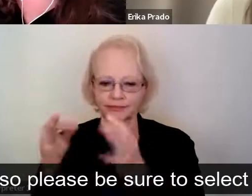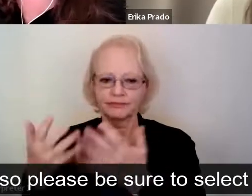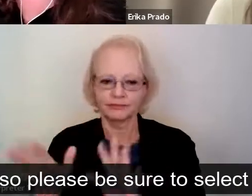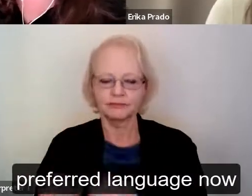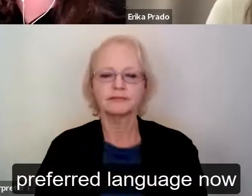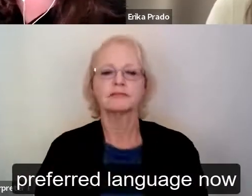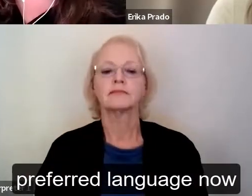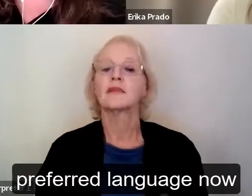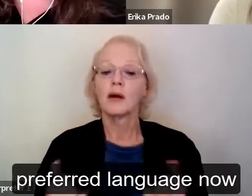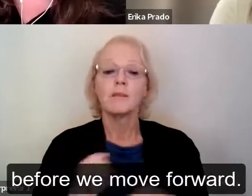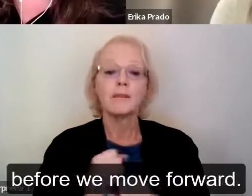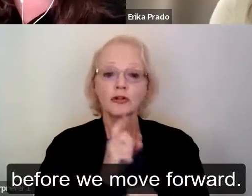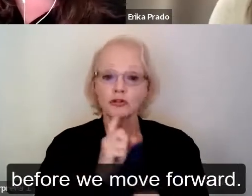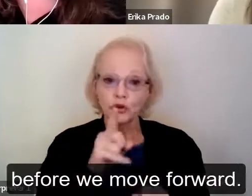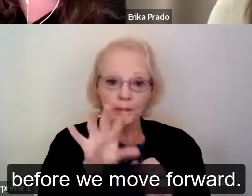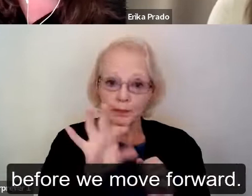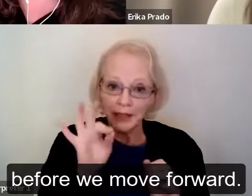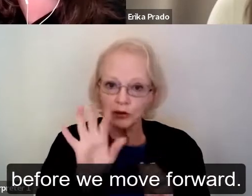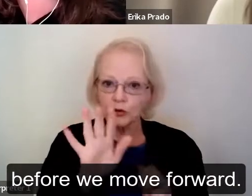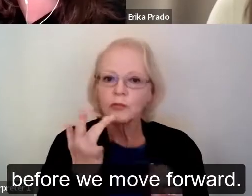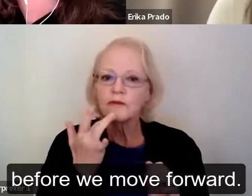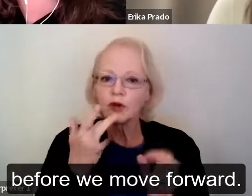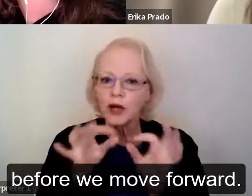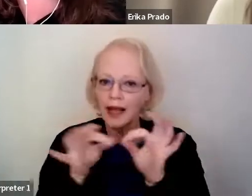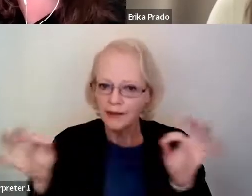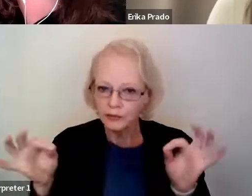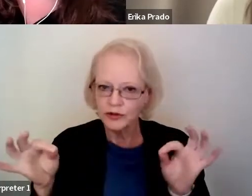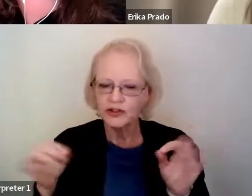your preferred language now before we move forward.